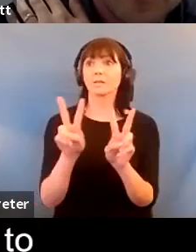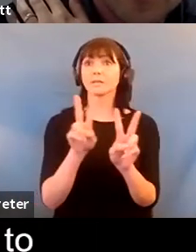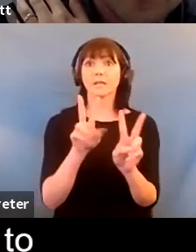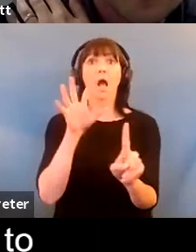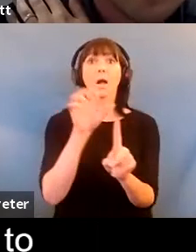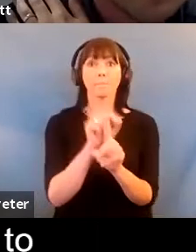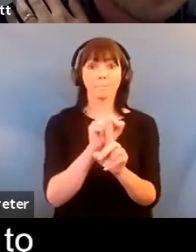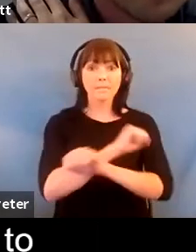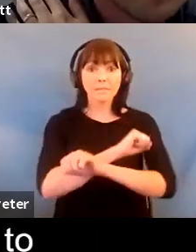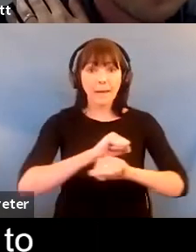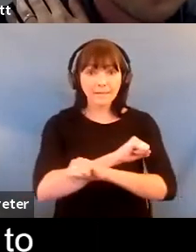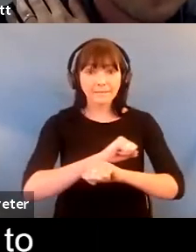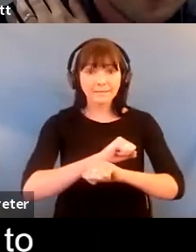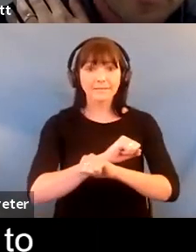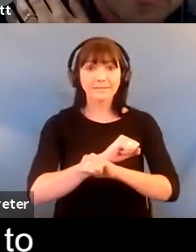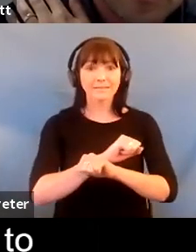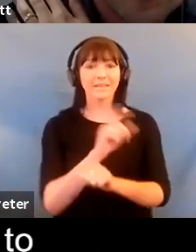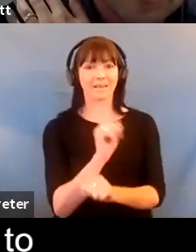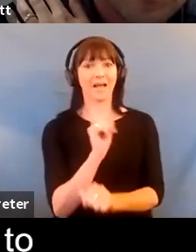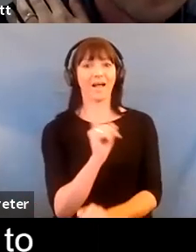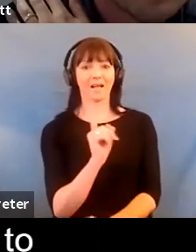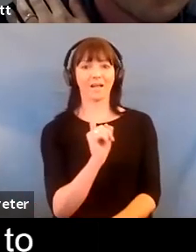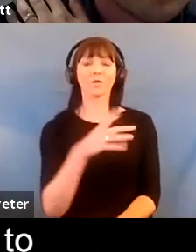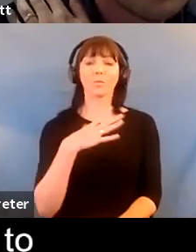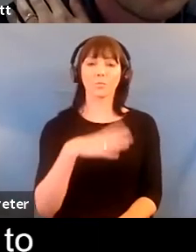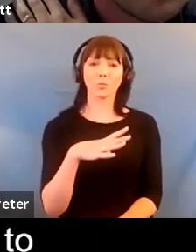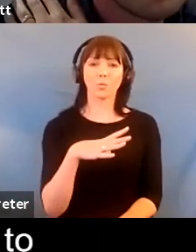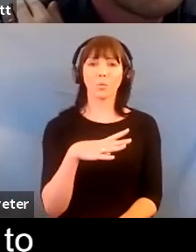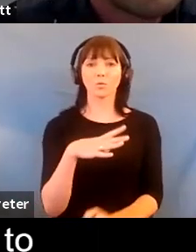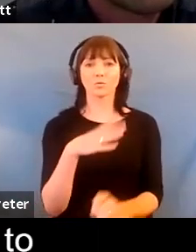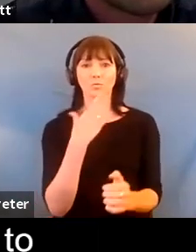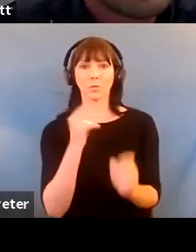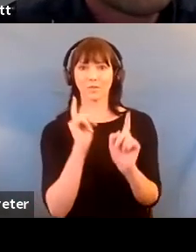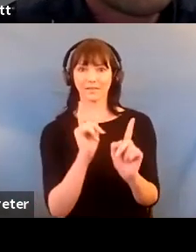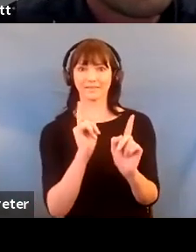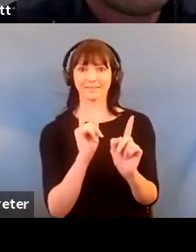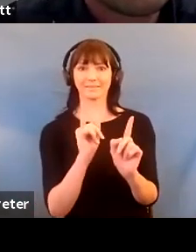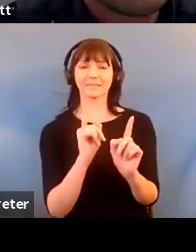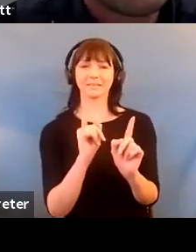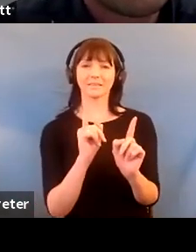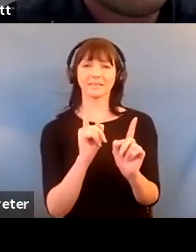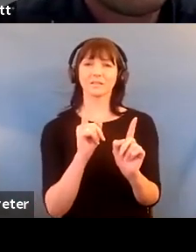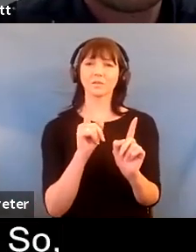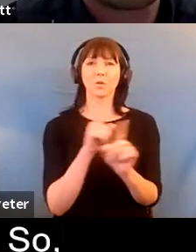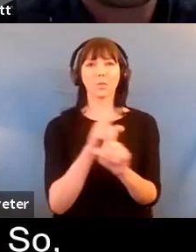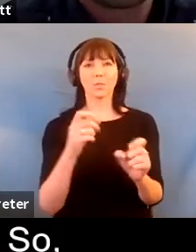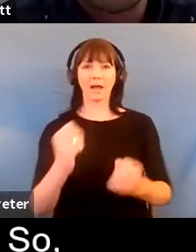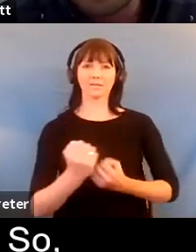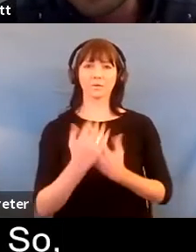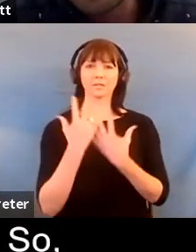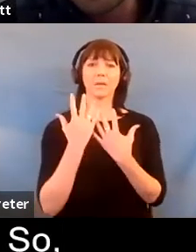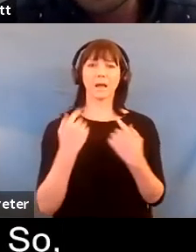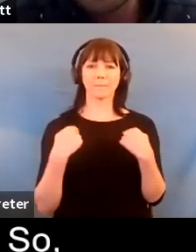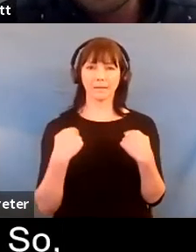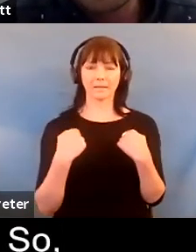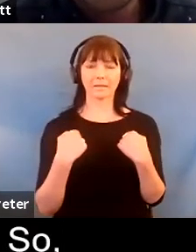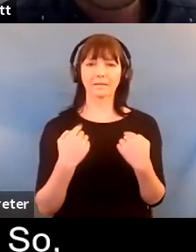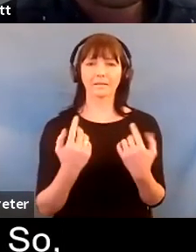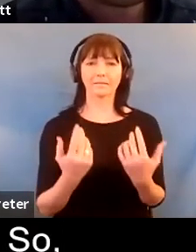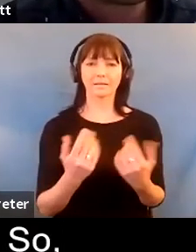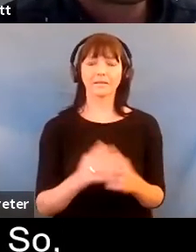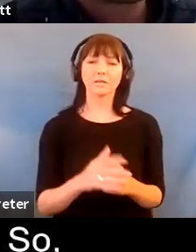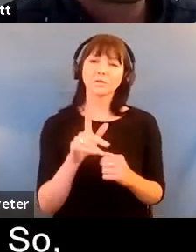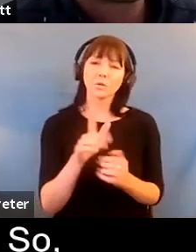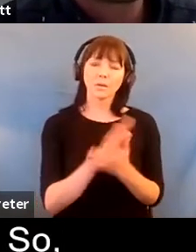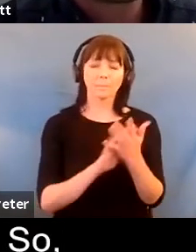seek out kind of opportunities to to make things happen and the work in a way is a can't really exist without that space so it was a